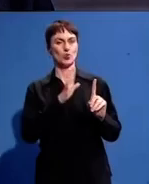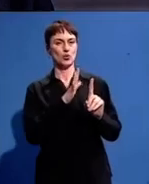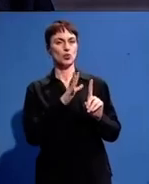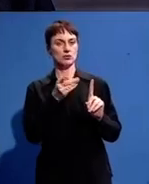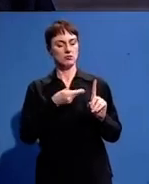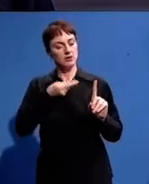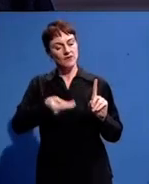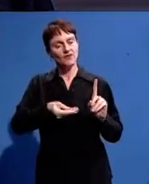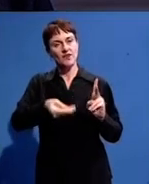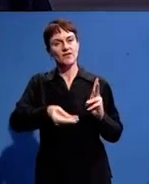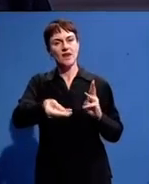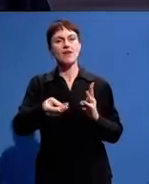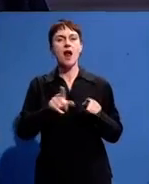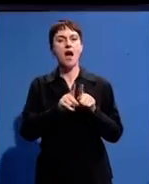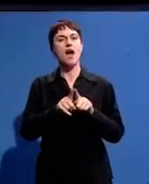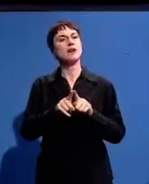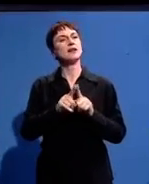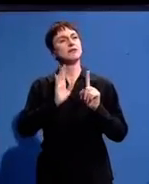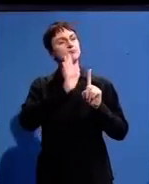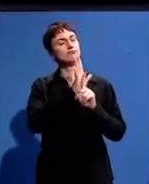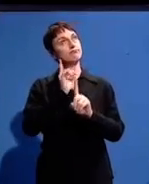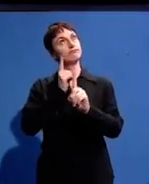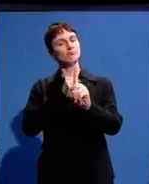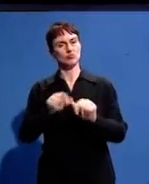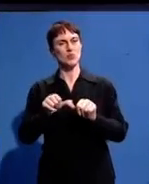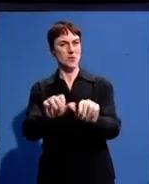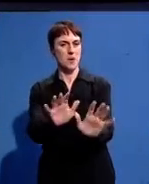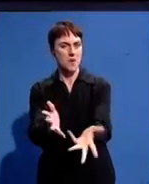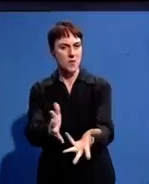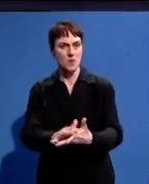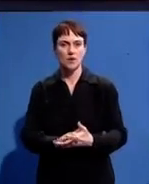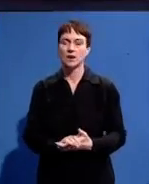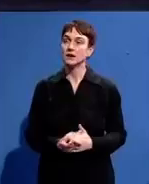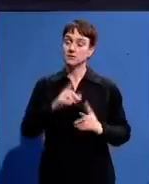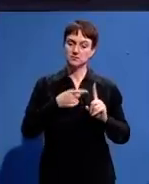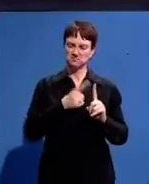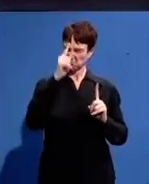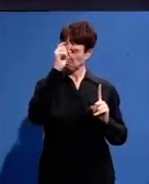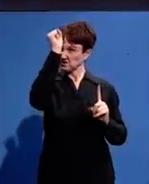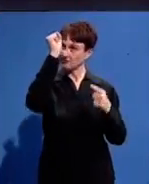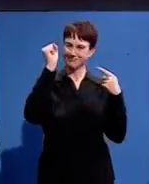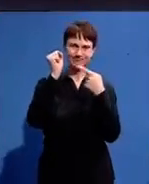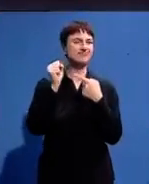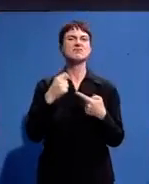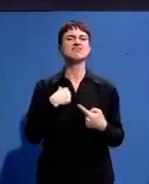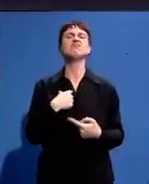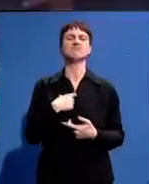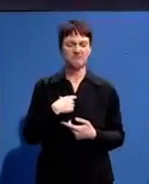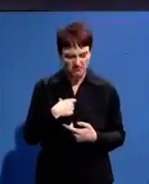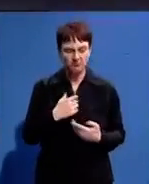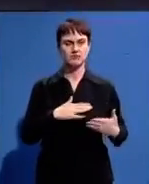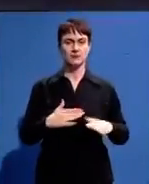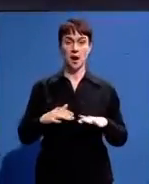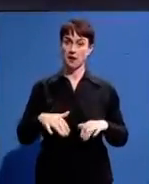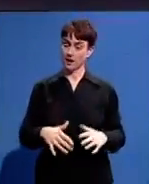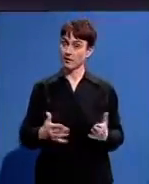live their lives to carry on this legacy I think the principles that he had to die for what you believe to also know that you know many of